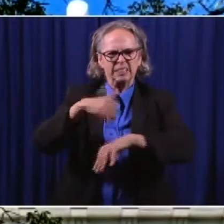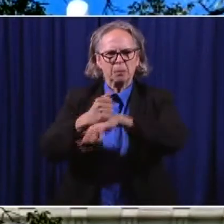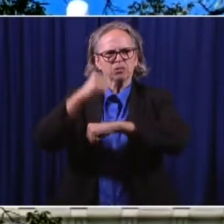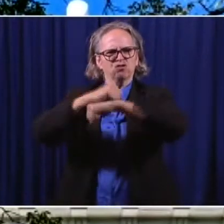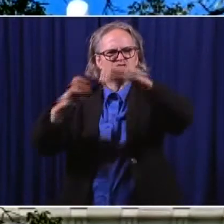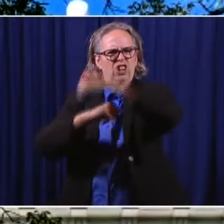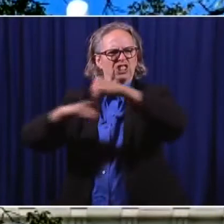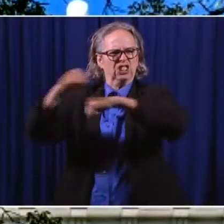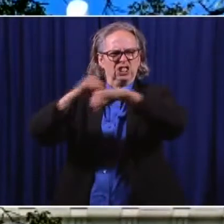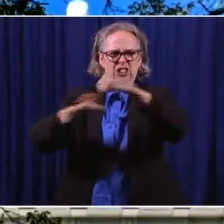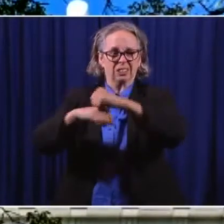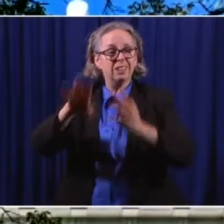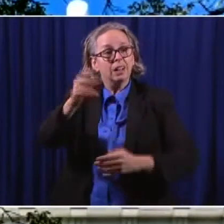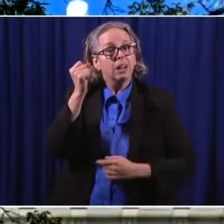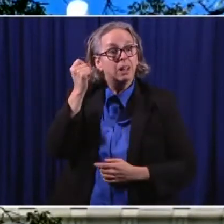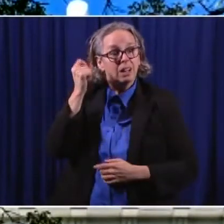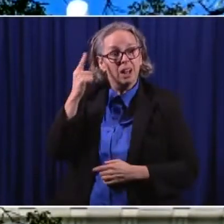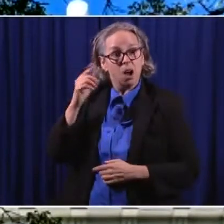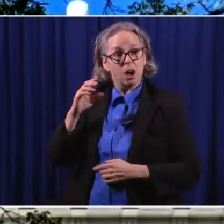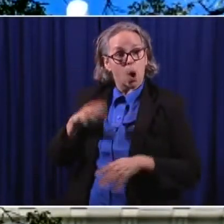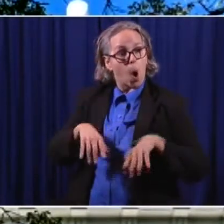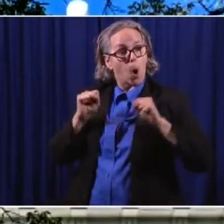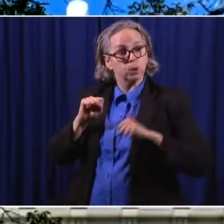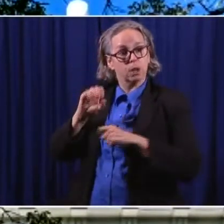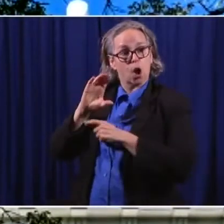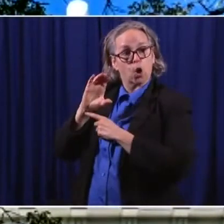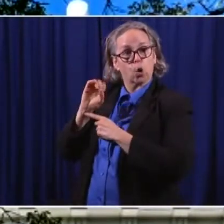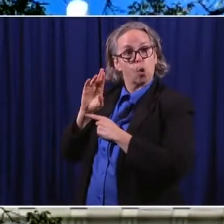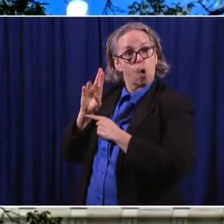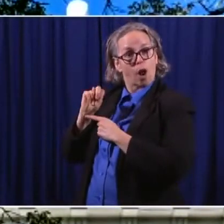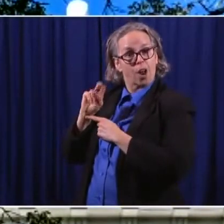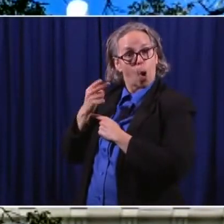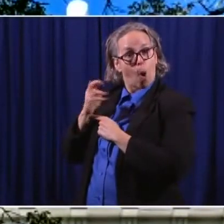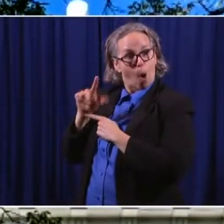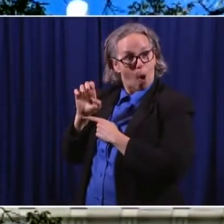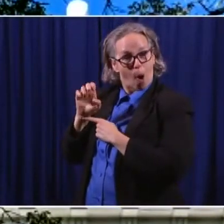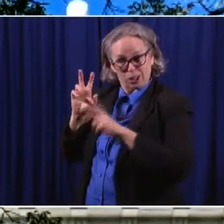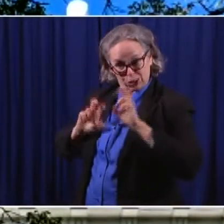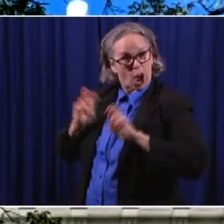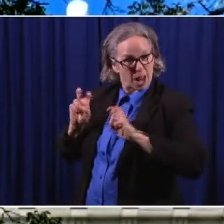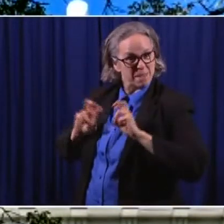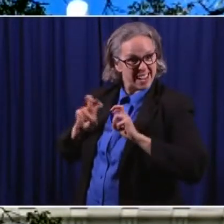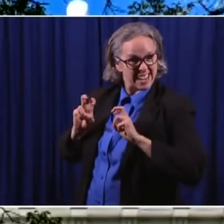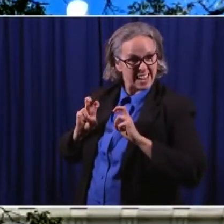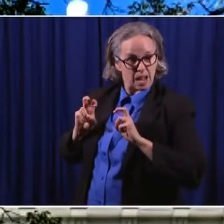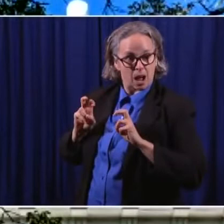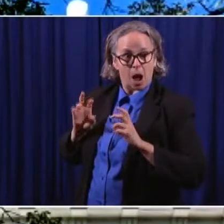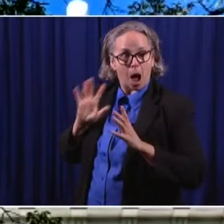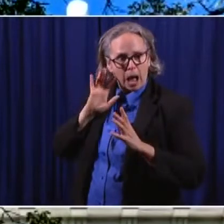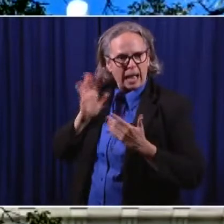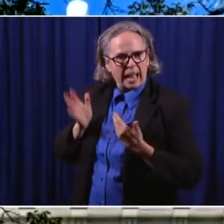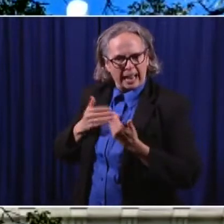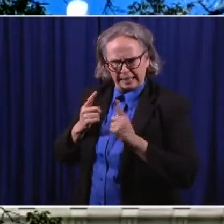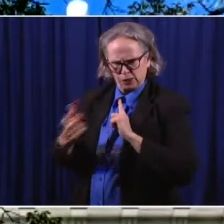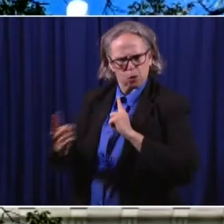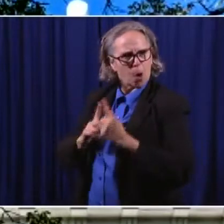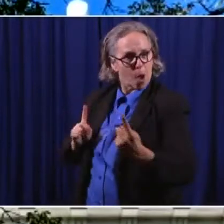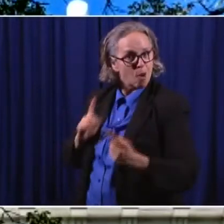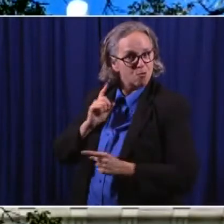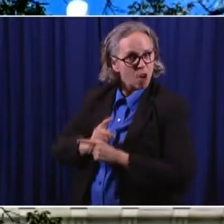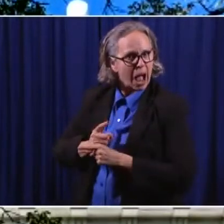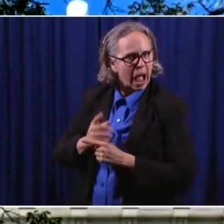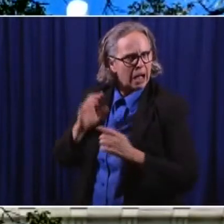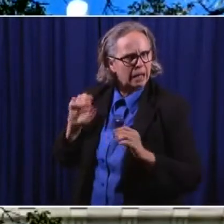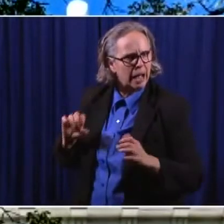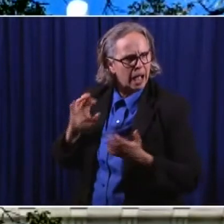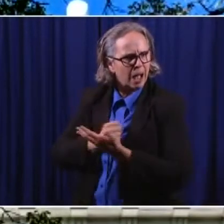which are, you know, a good way to get people together, but keep them distanced. We've had some car